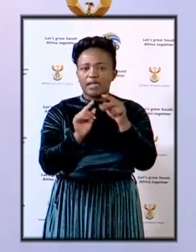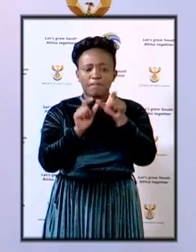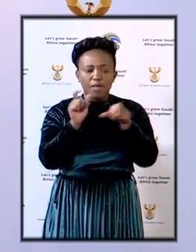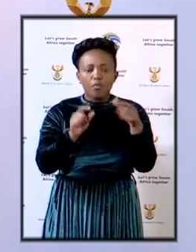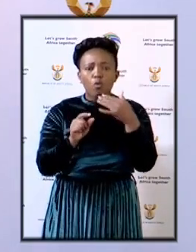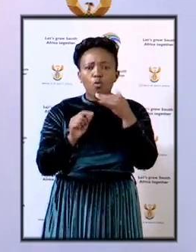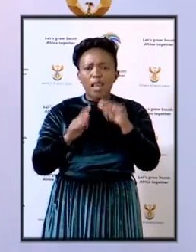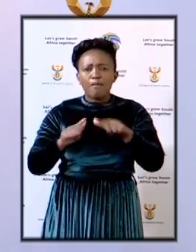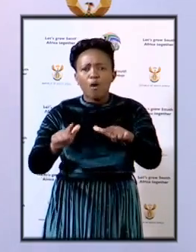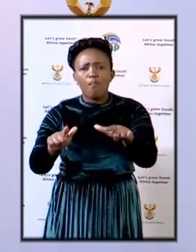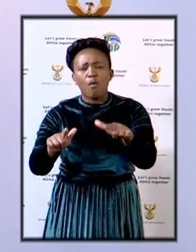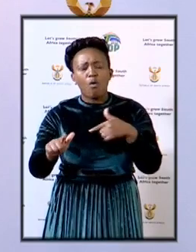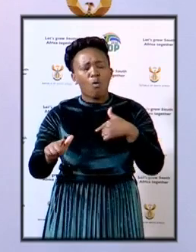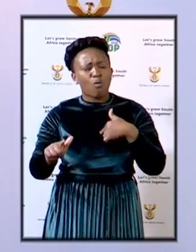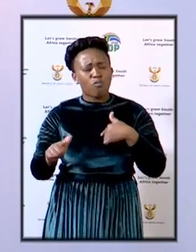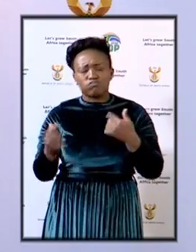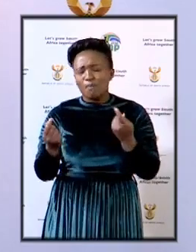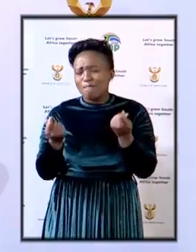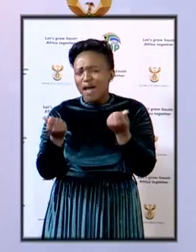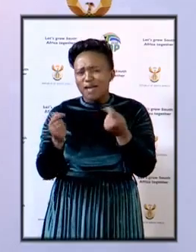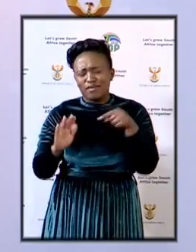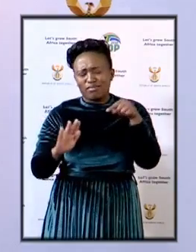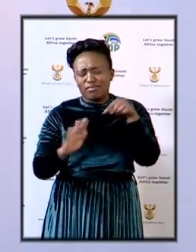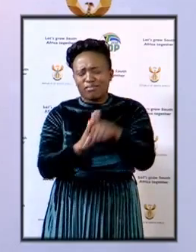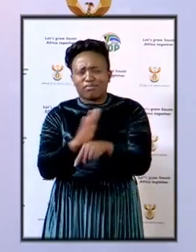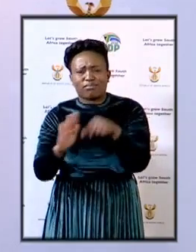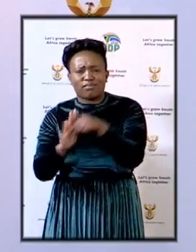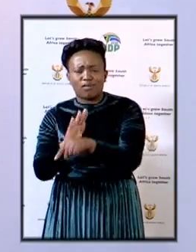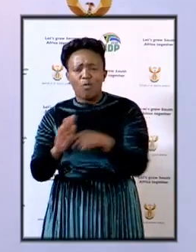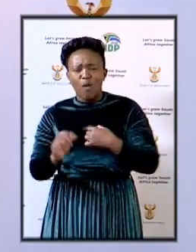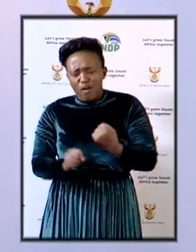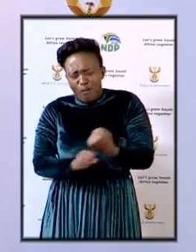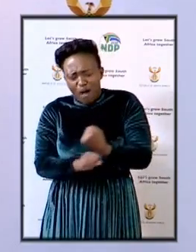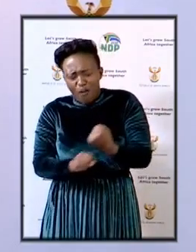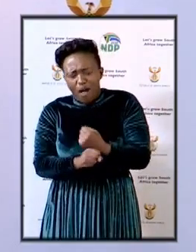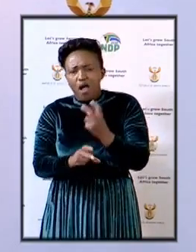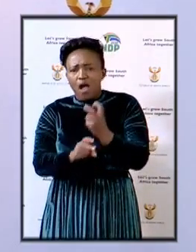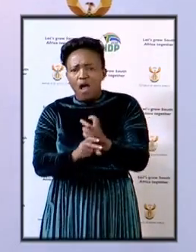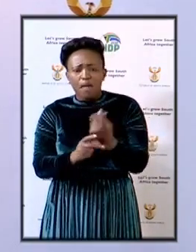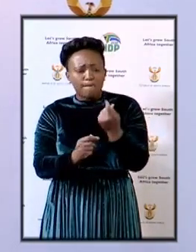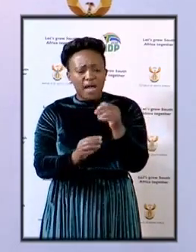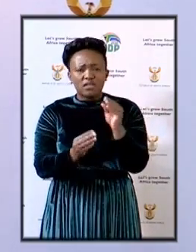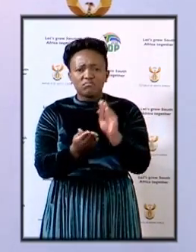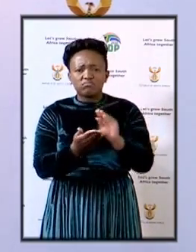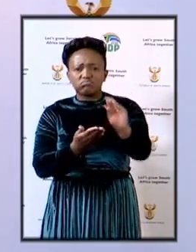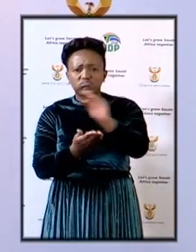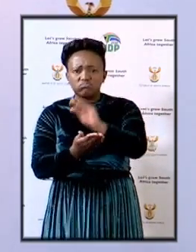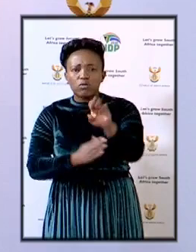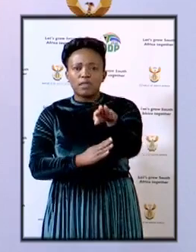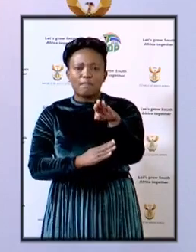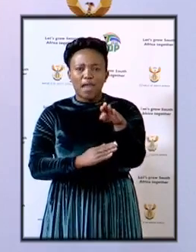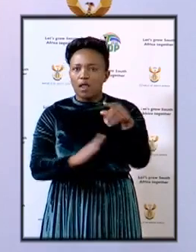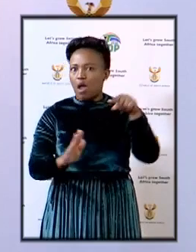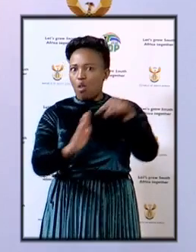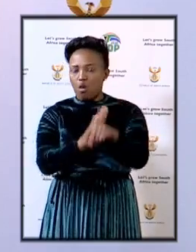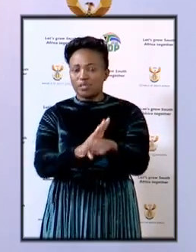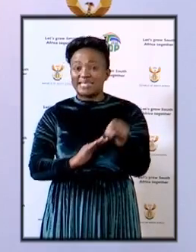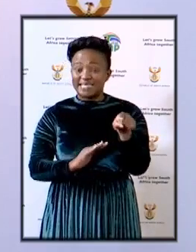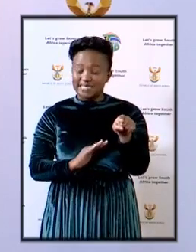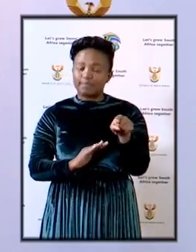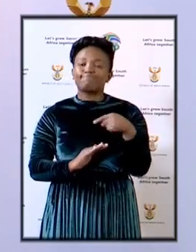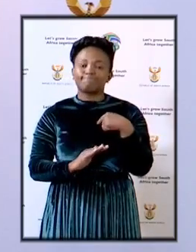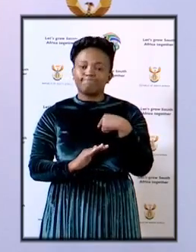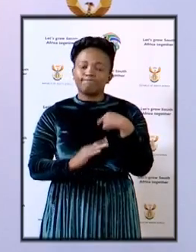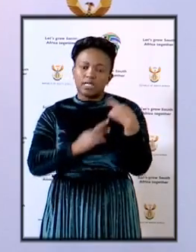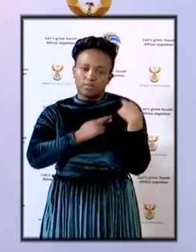beyond, who lost their hard-earned earnings and lifetime savings. We have an obligation